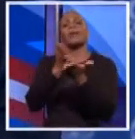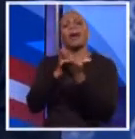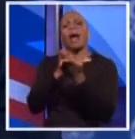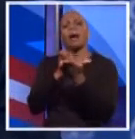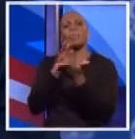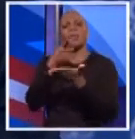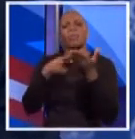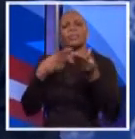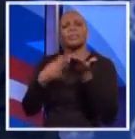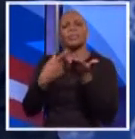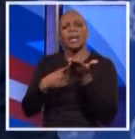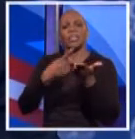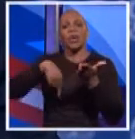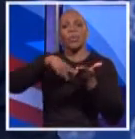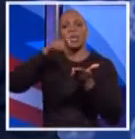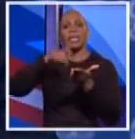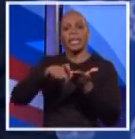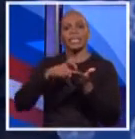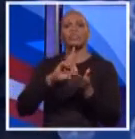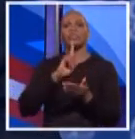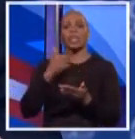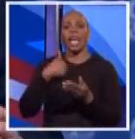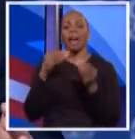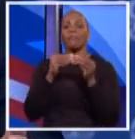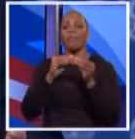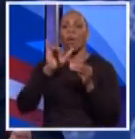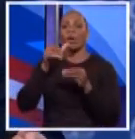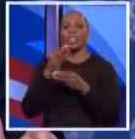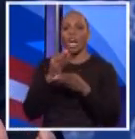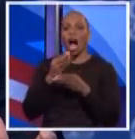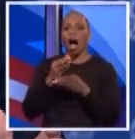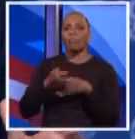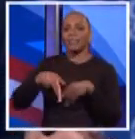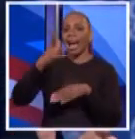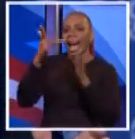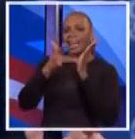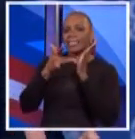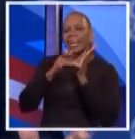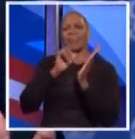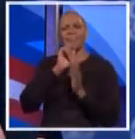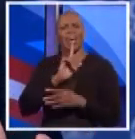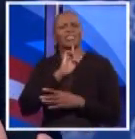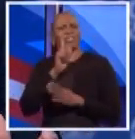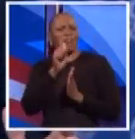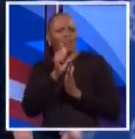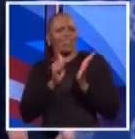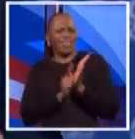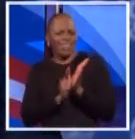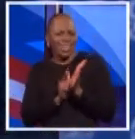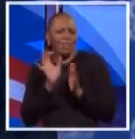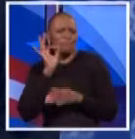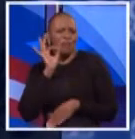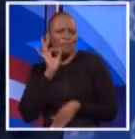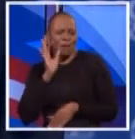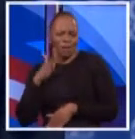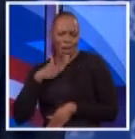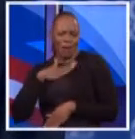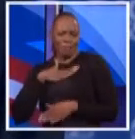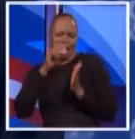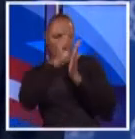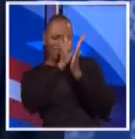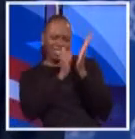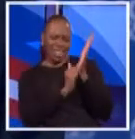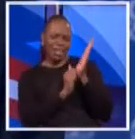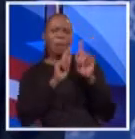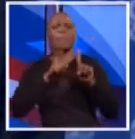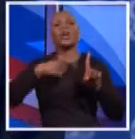have to think about creating jobs in the high-tech community. I'm not sure legalization for prostitution and marijuana is really on my agenda. It's not. We should think about how